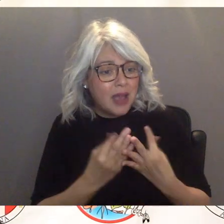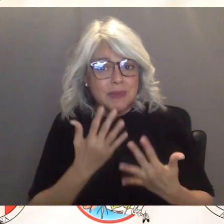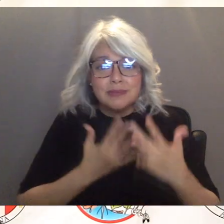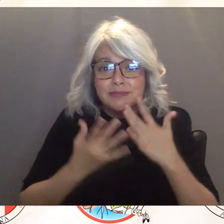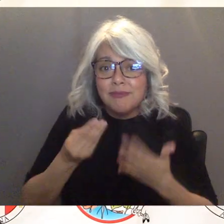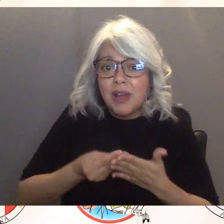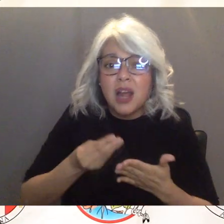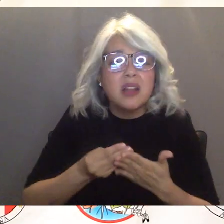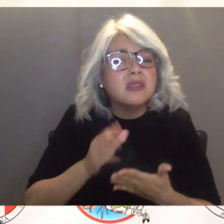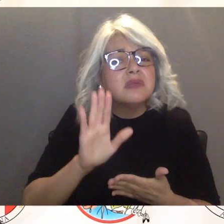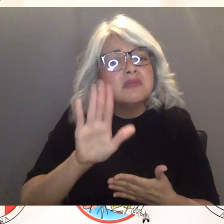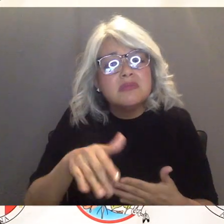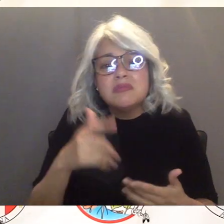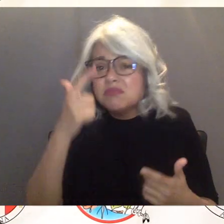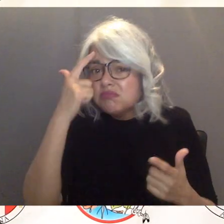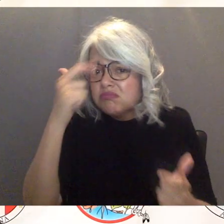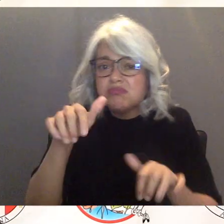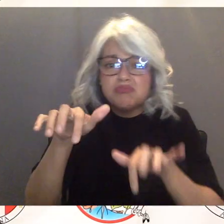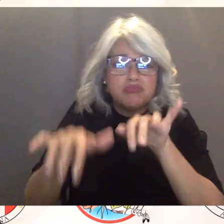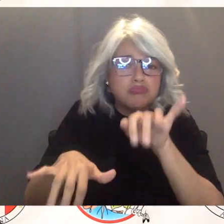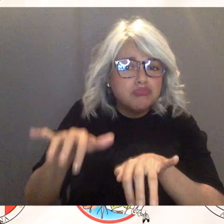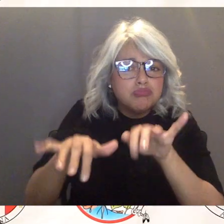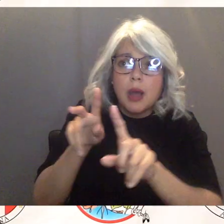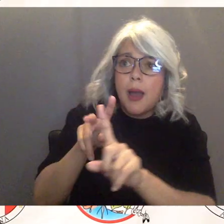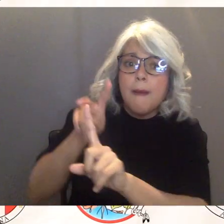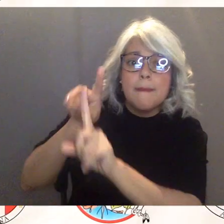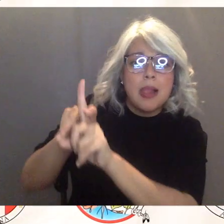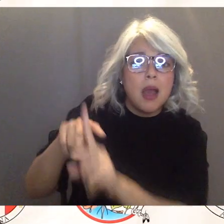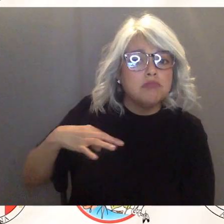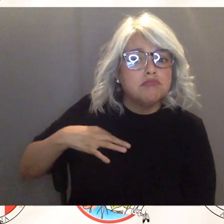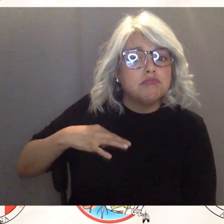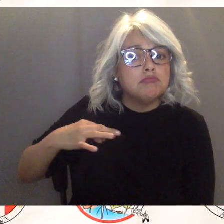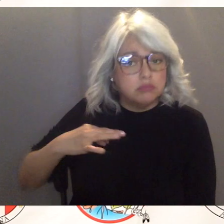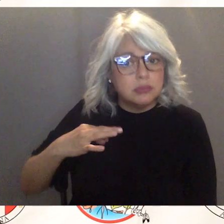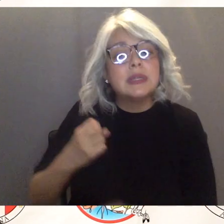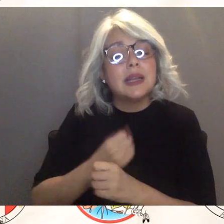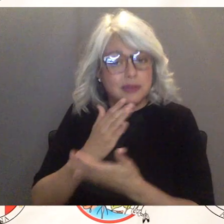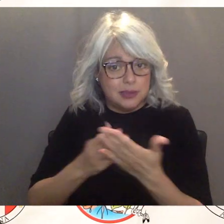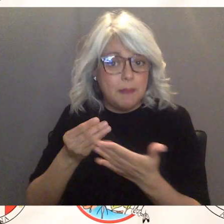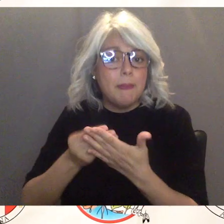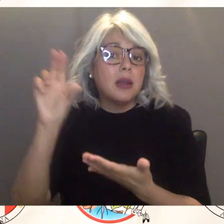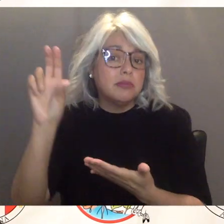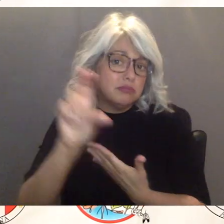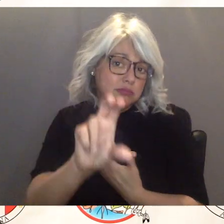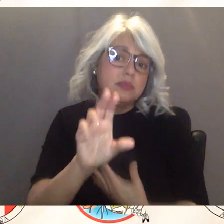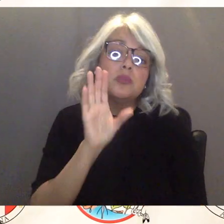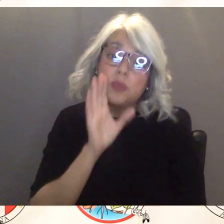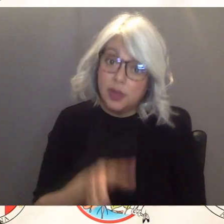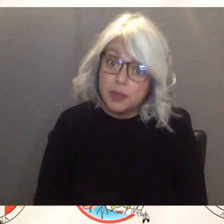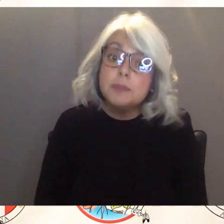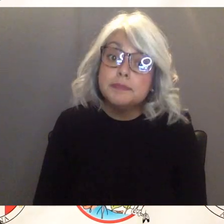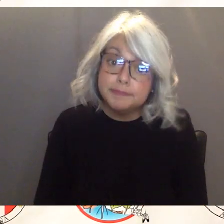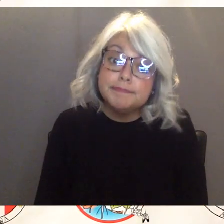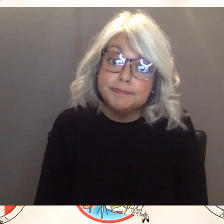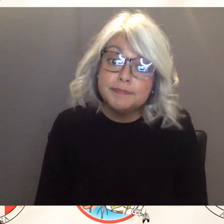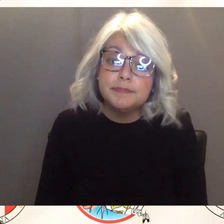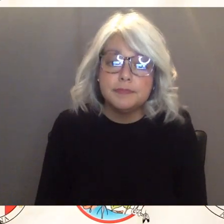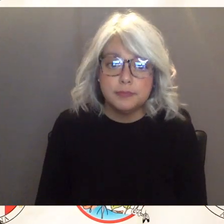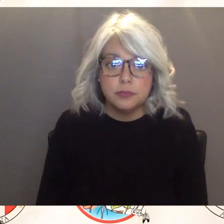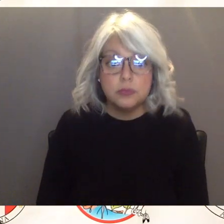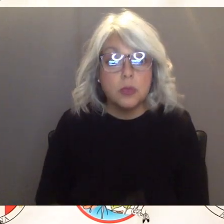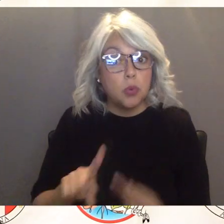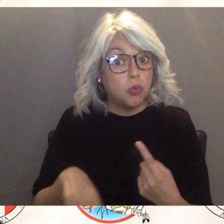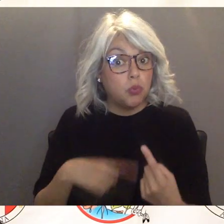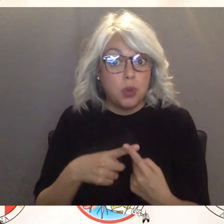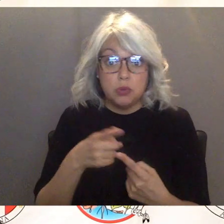don't hesitate to apply and um and get some relief and some assistance um as soon as you can